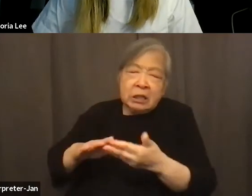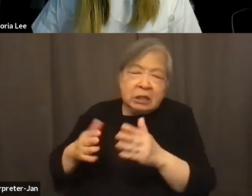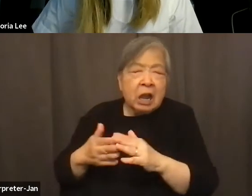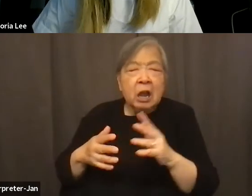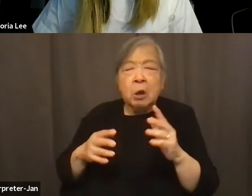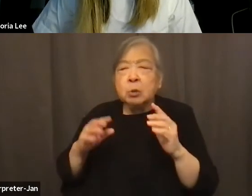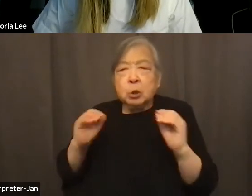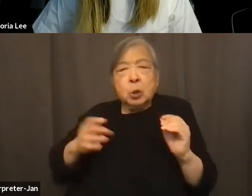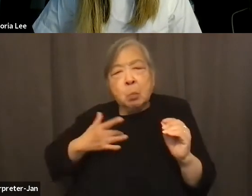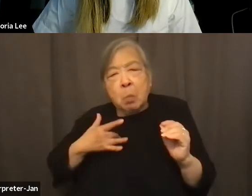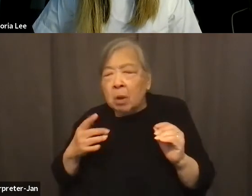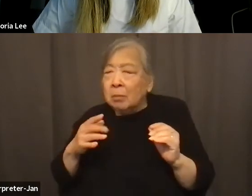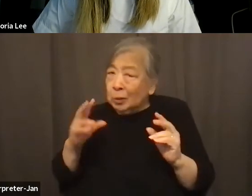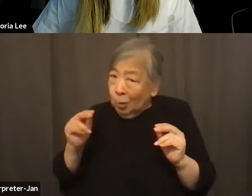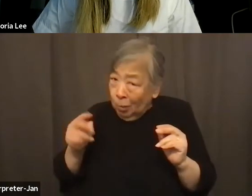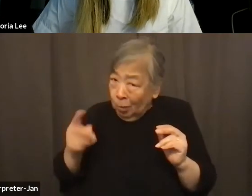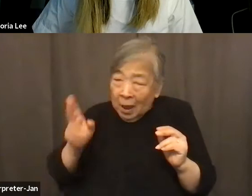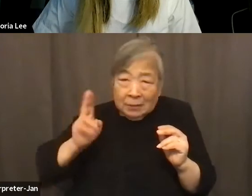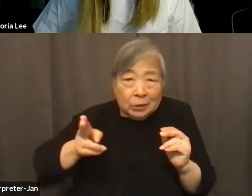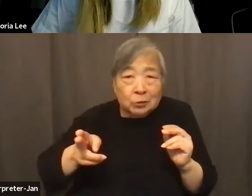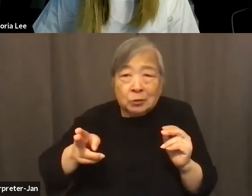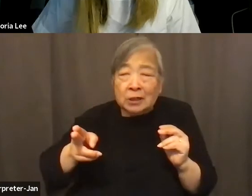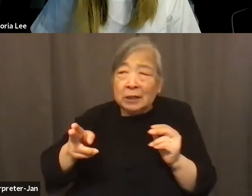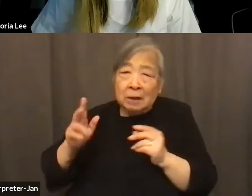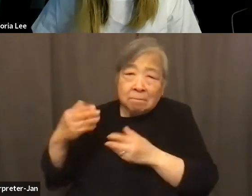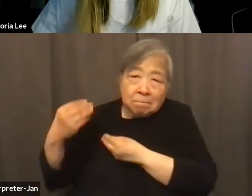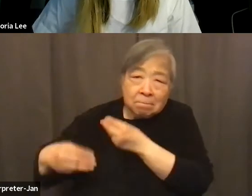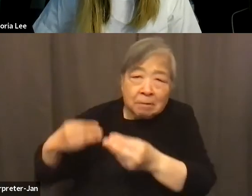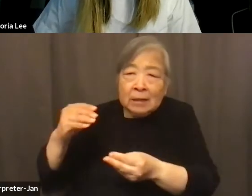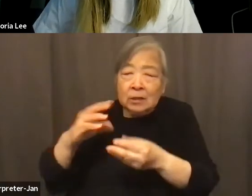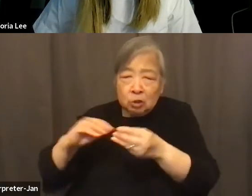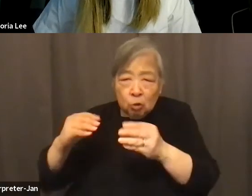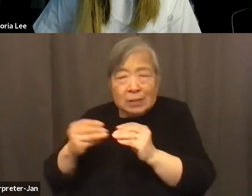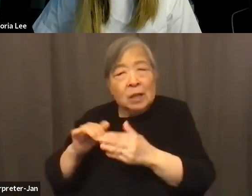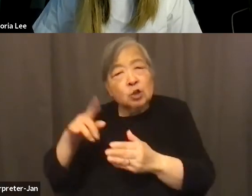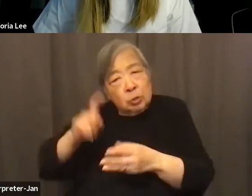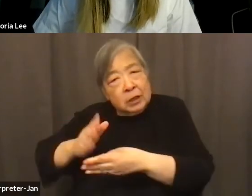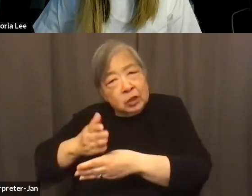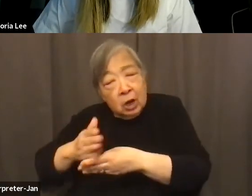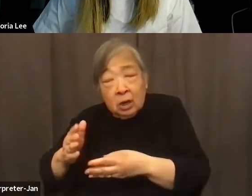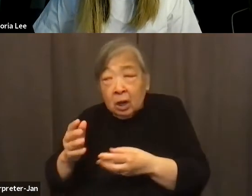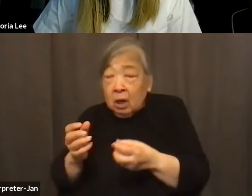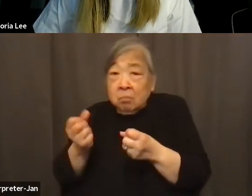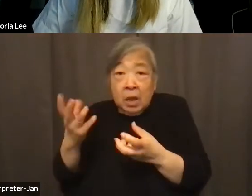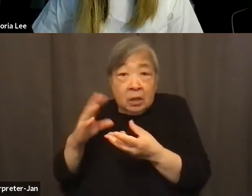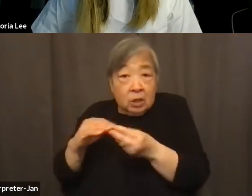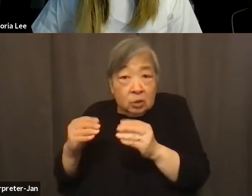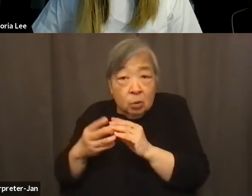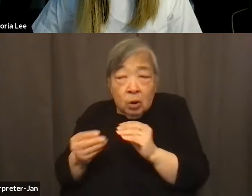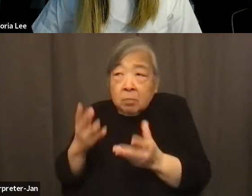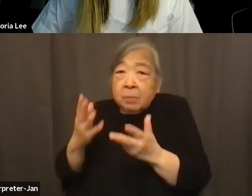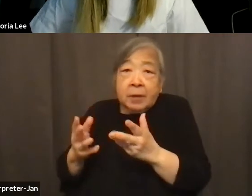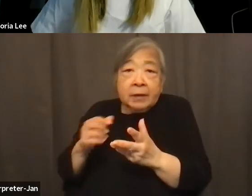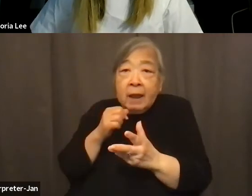sweat, there's grit that goes into all of this, and these are the stories that we should be sharing. And many of them may not have digitalization or, like,